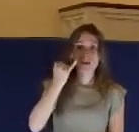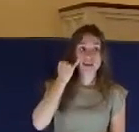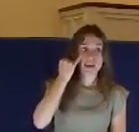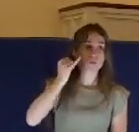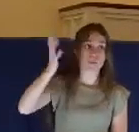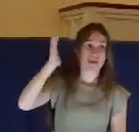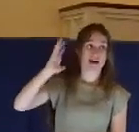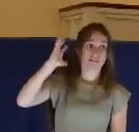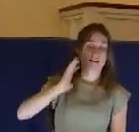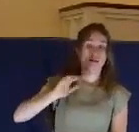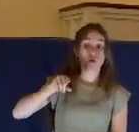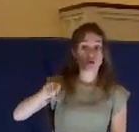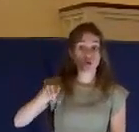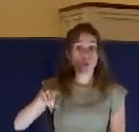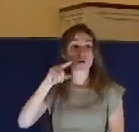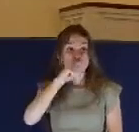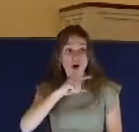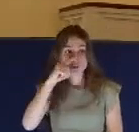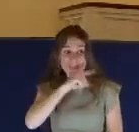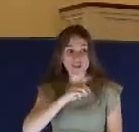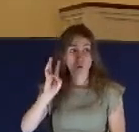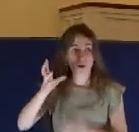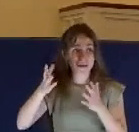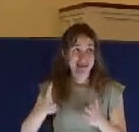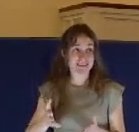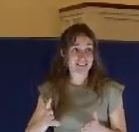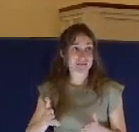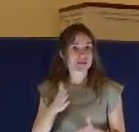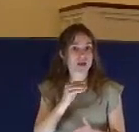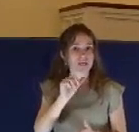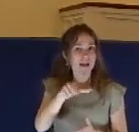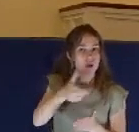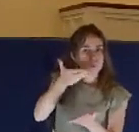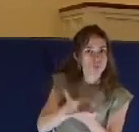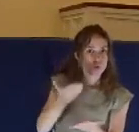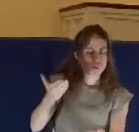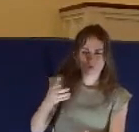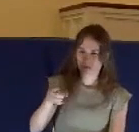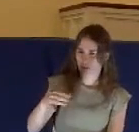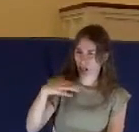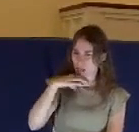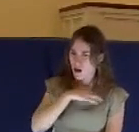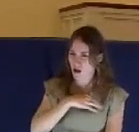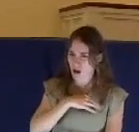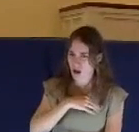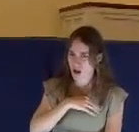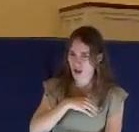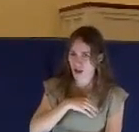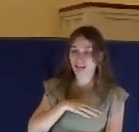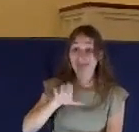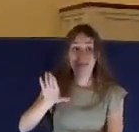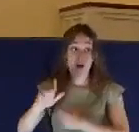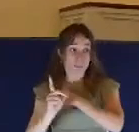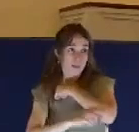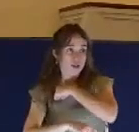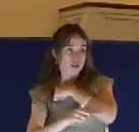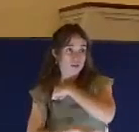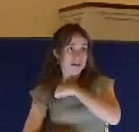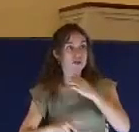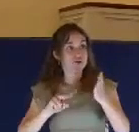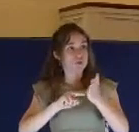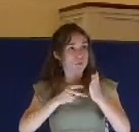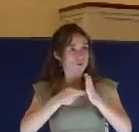was false, then the penalty was for them to bear whatever penalty the